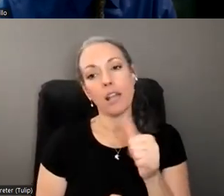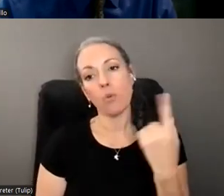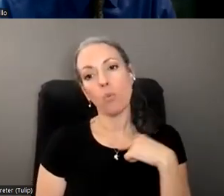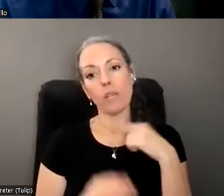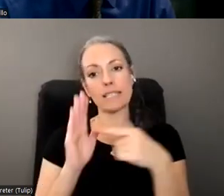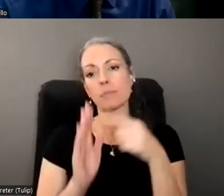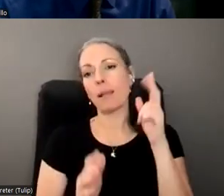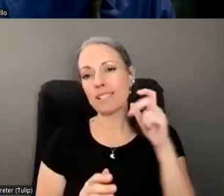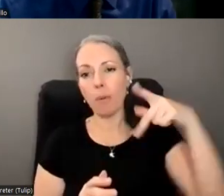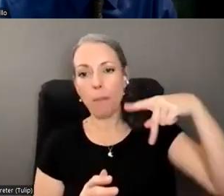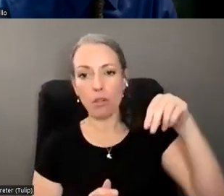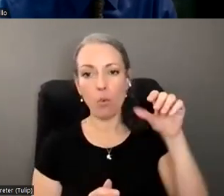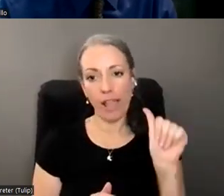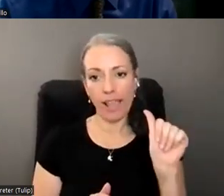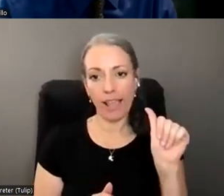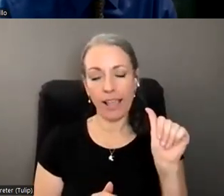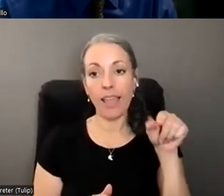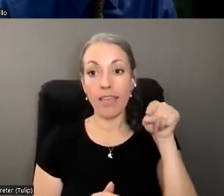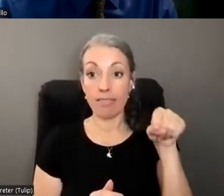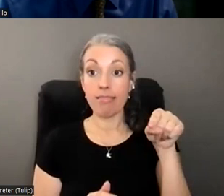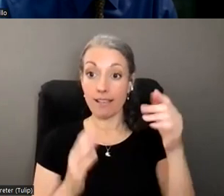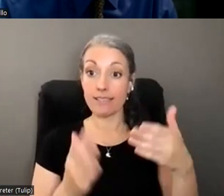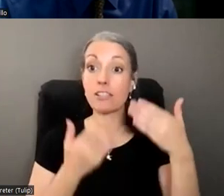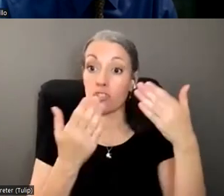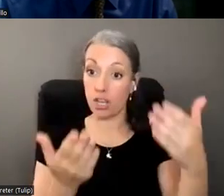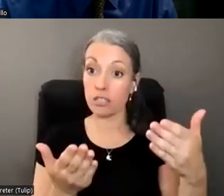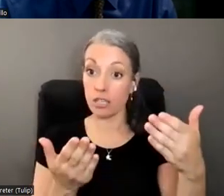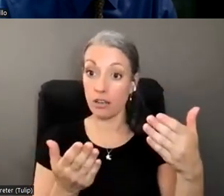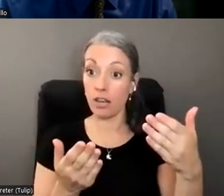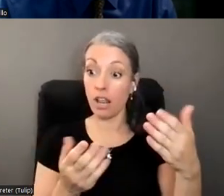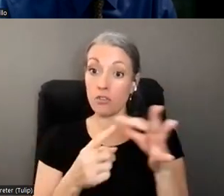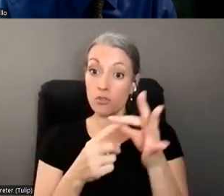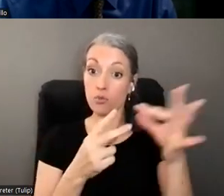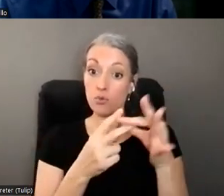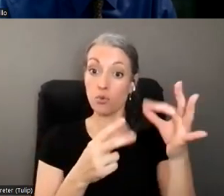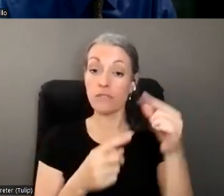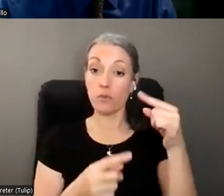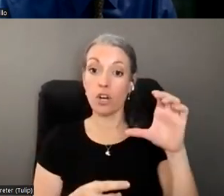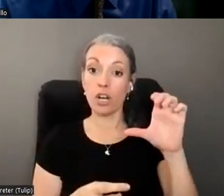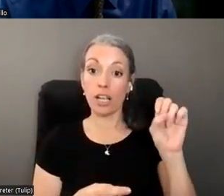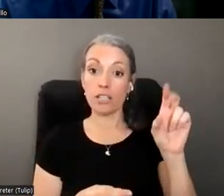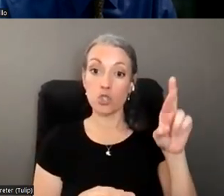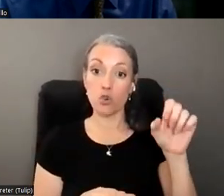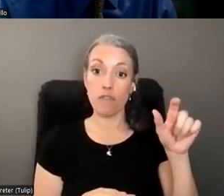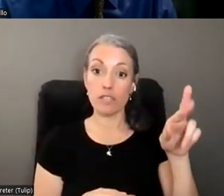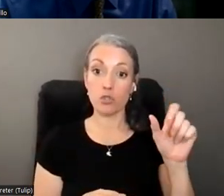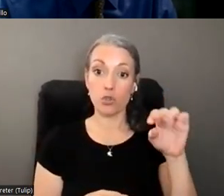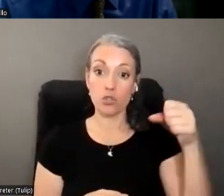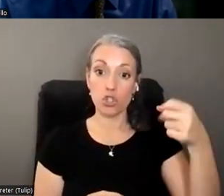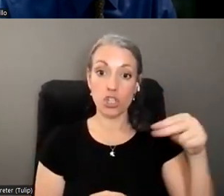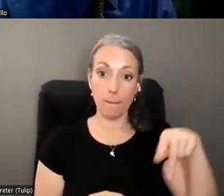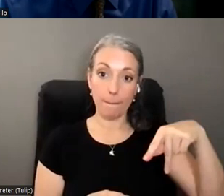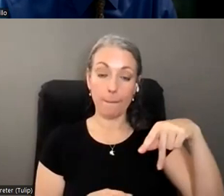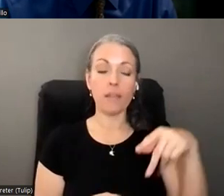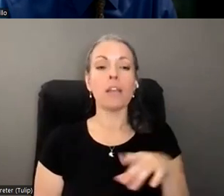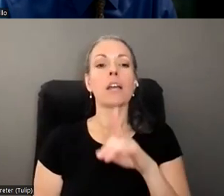hear powers of attorney being suggested as an alternative to conservatorship. And in many cases, it prevents the need